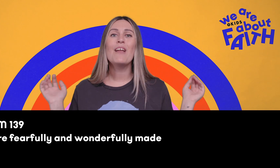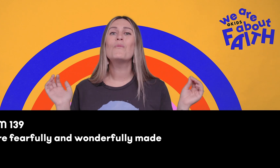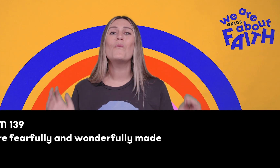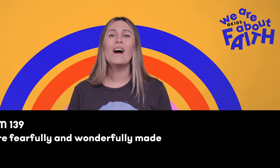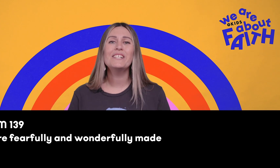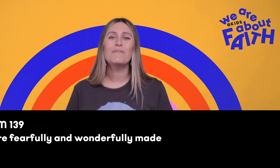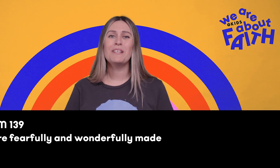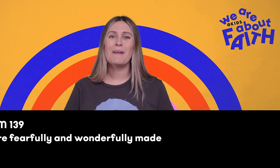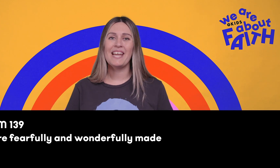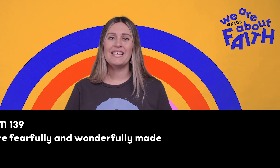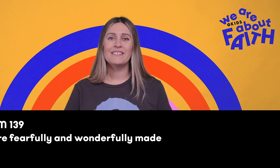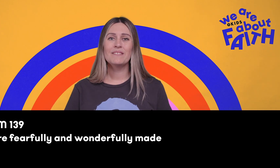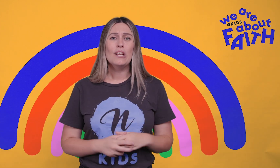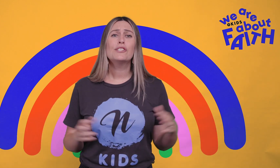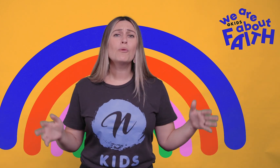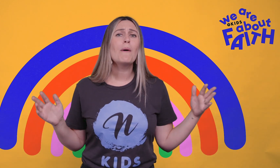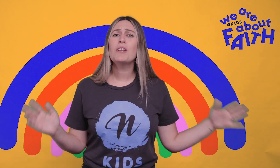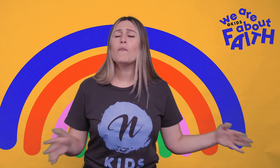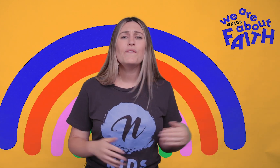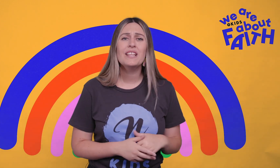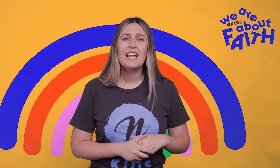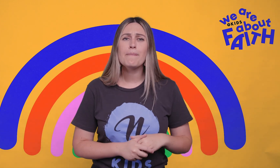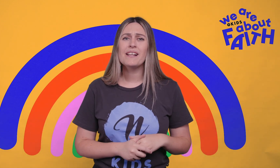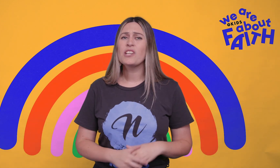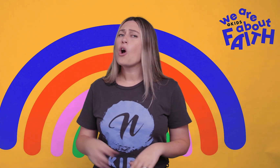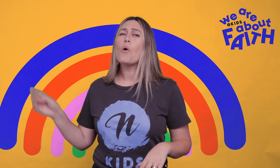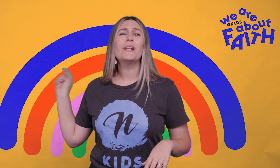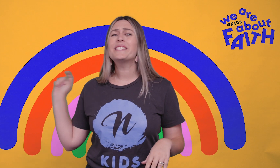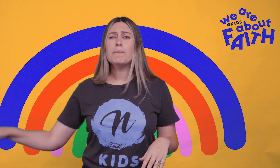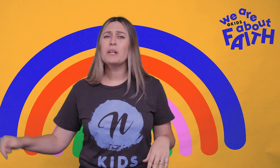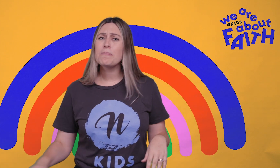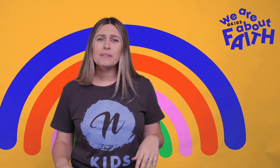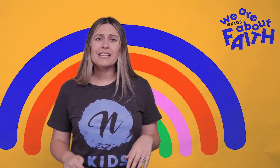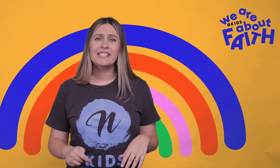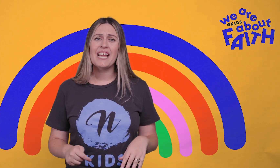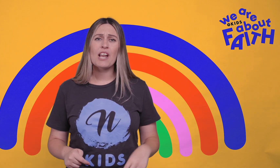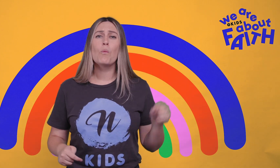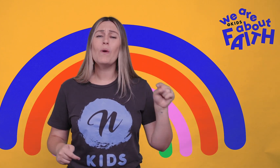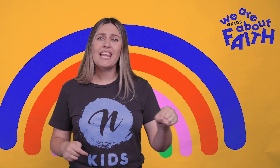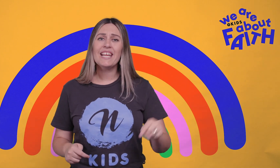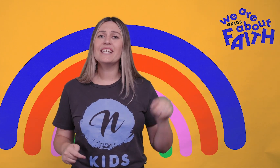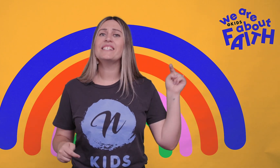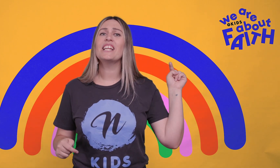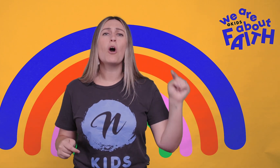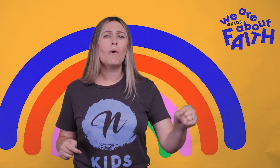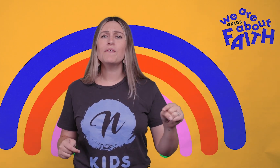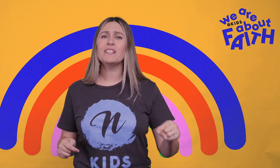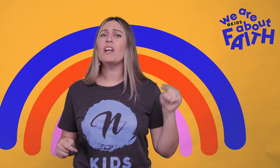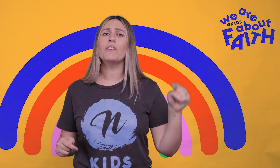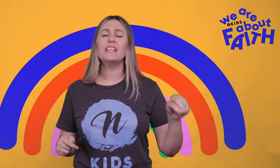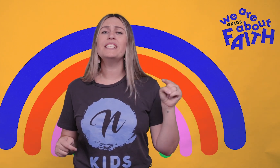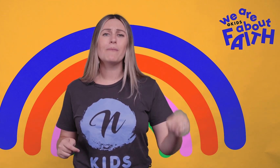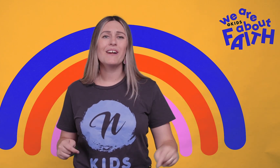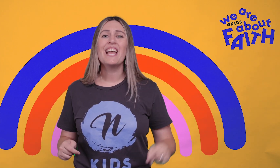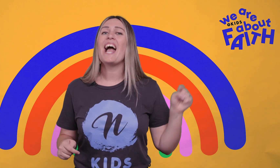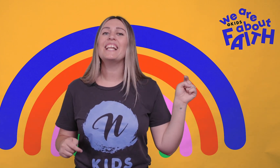and wonderfully made. So when we're not feeling our best or when somebody puts us down, we can stand confidently